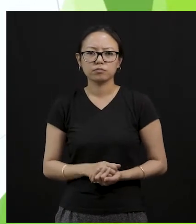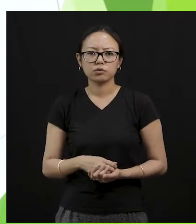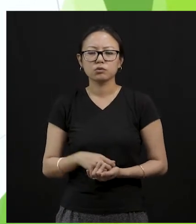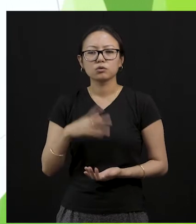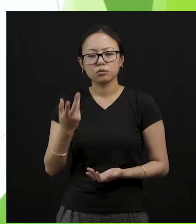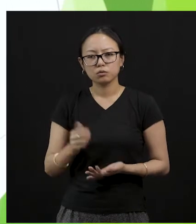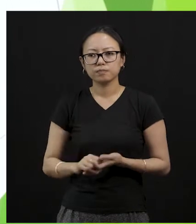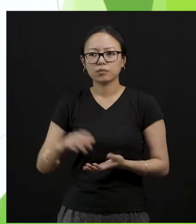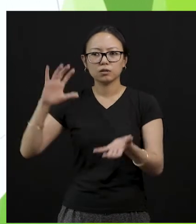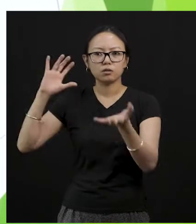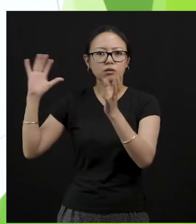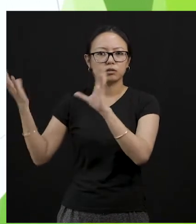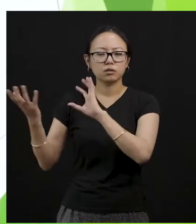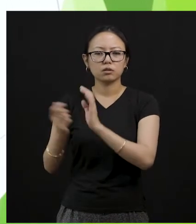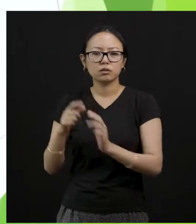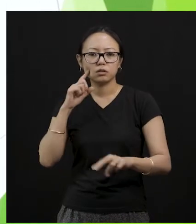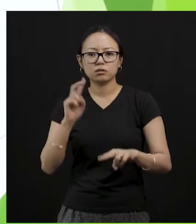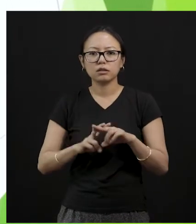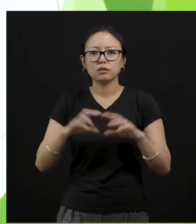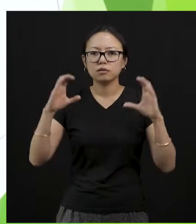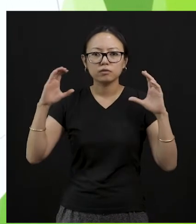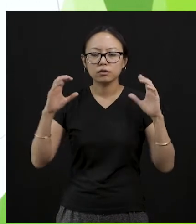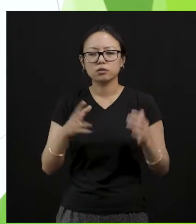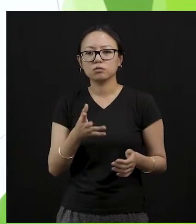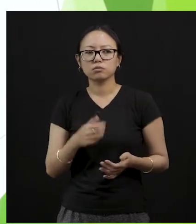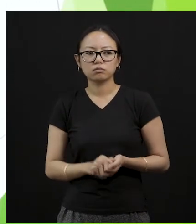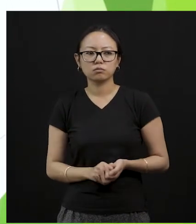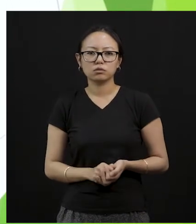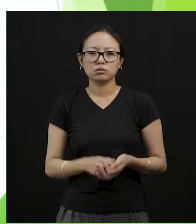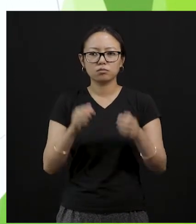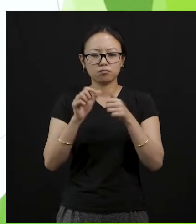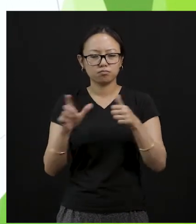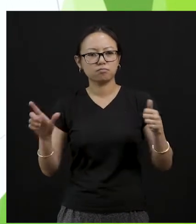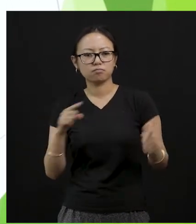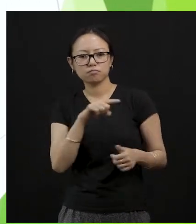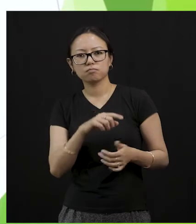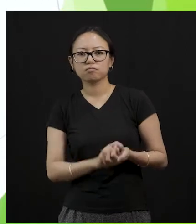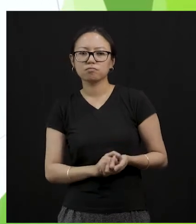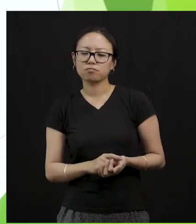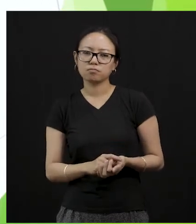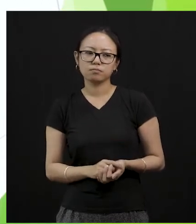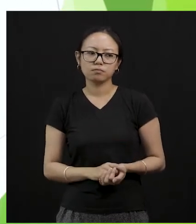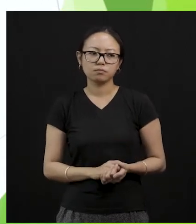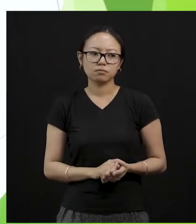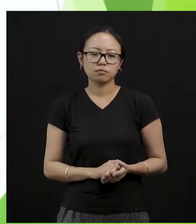mother earth. And this is again what will happen. This is called plastic pollution.